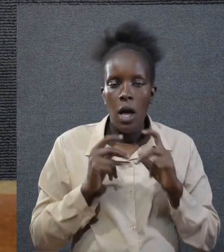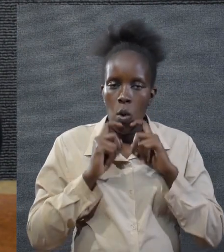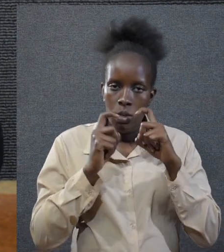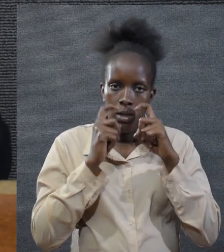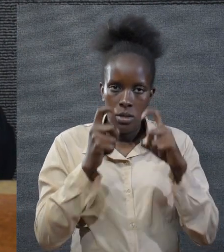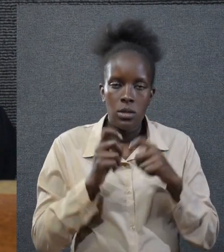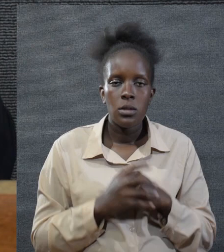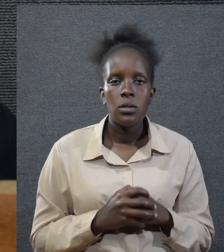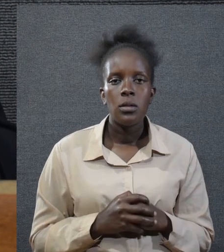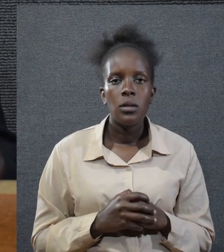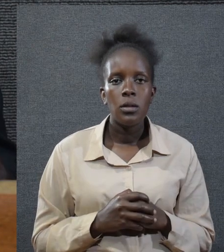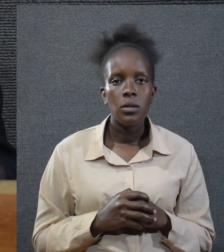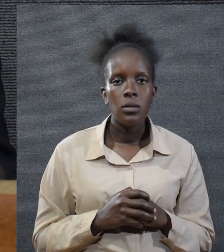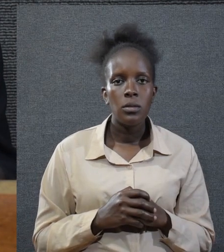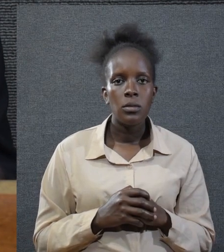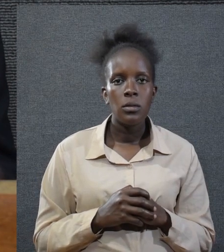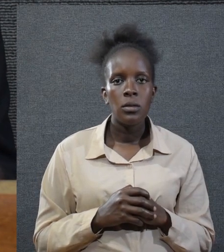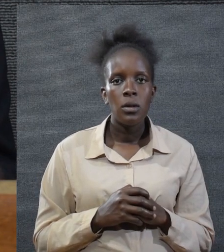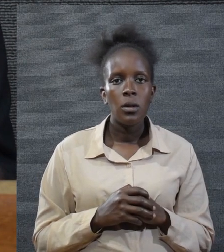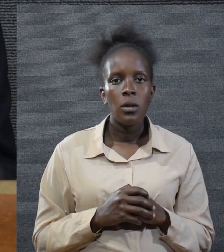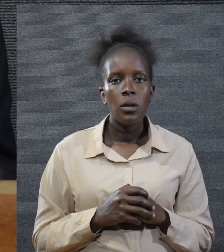repent of sin